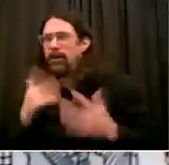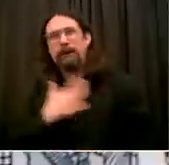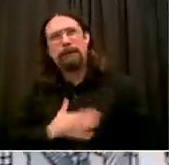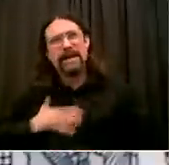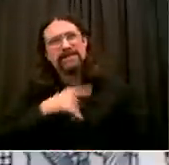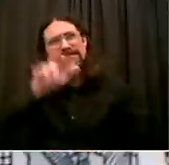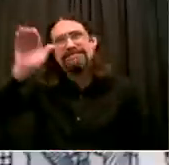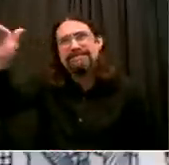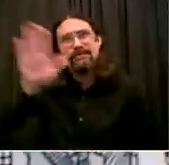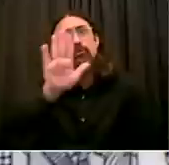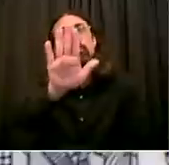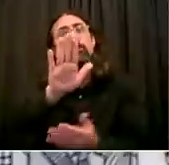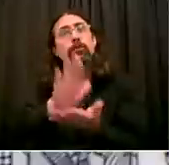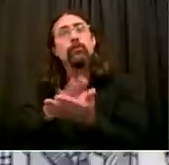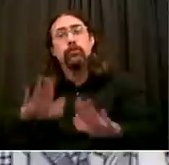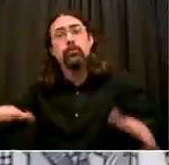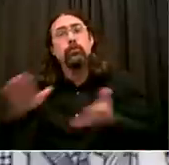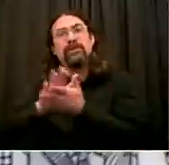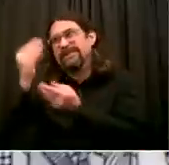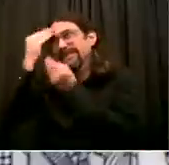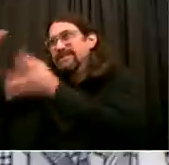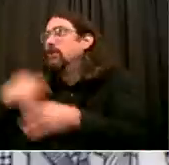The next is Andrew Siff from NBC.